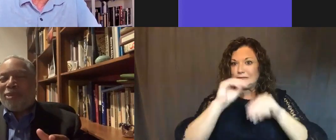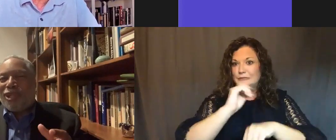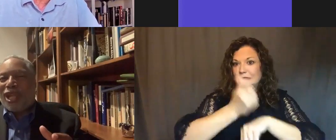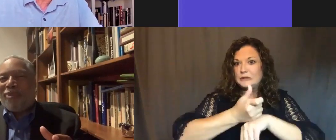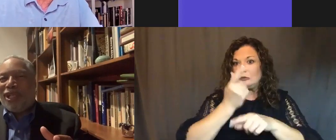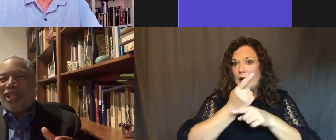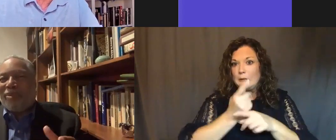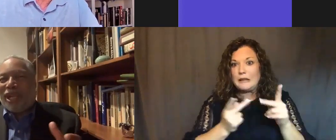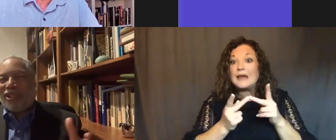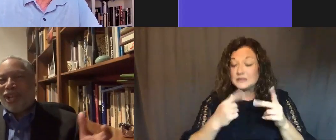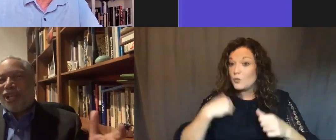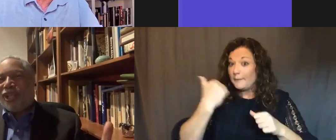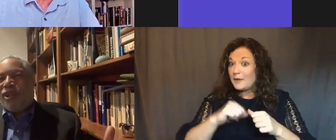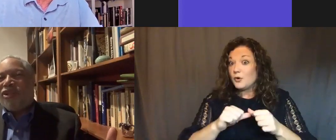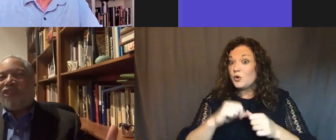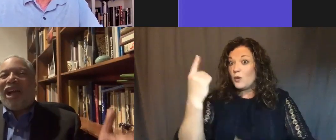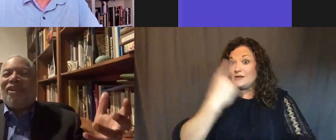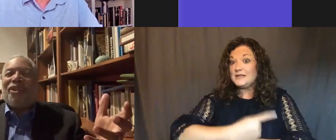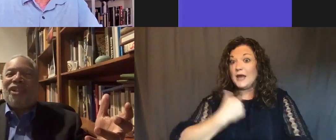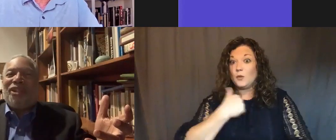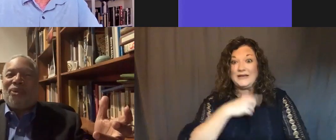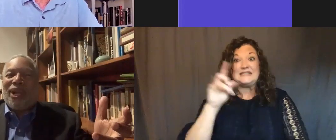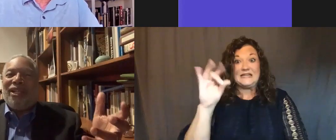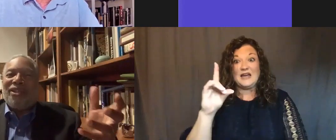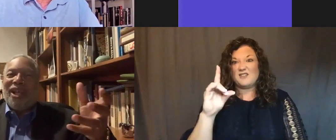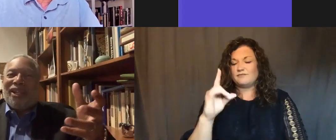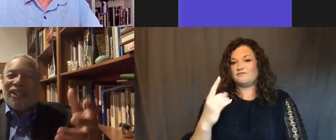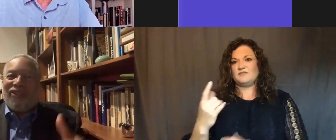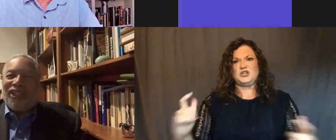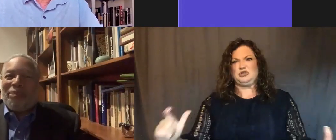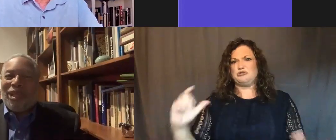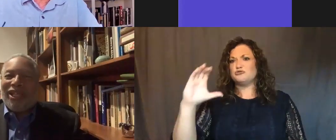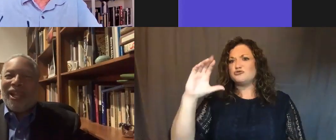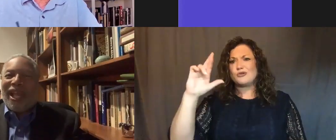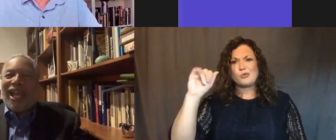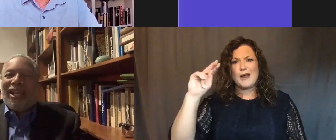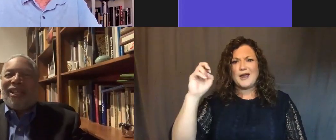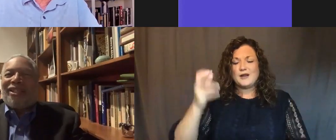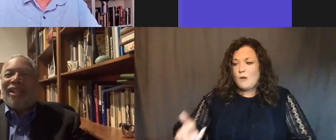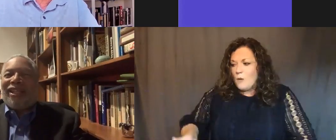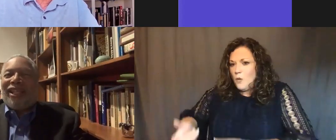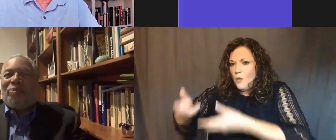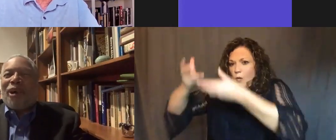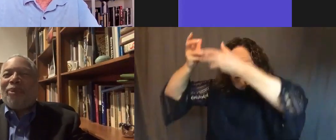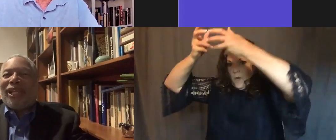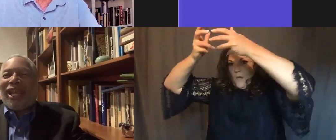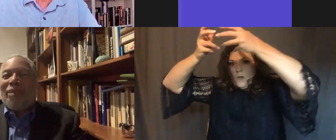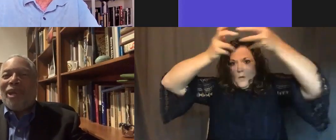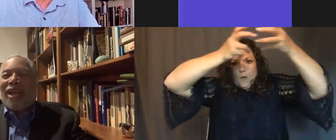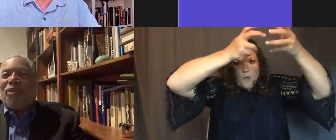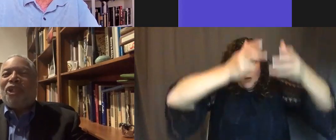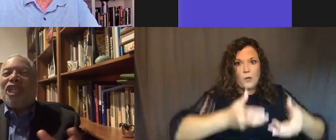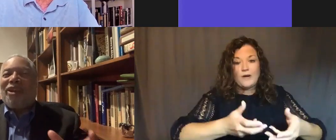And so I remember the day we did it, had these huge 500 ton cranes, lifted them in, and suddenly the public